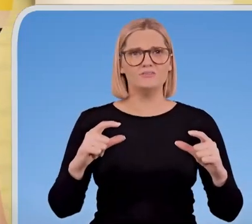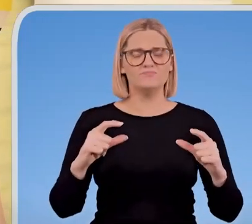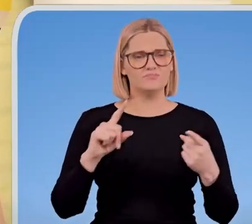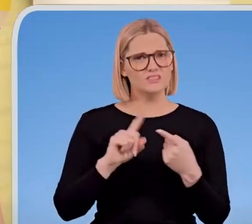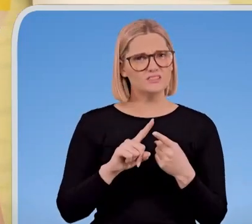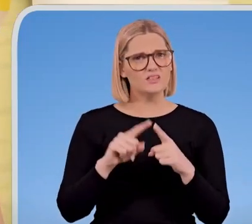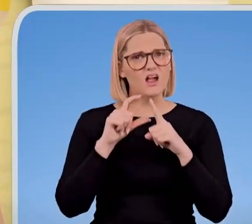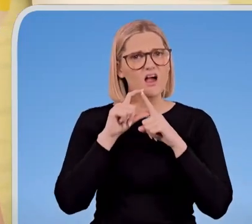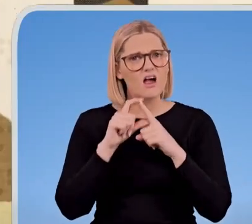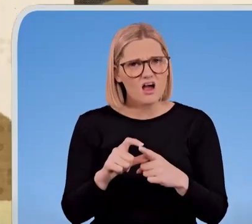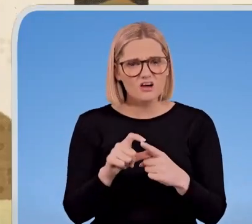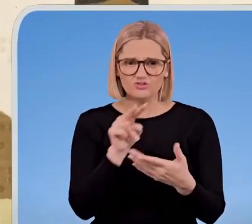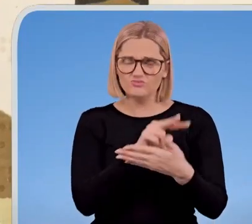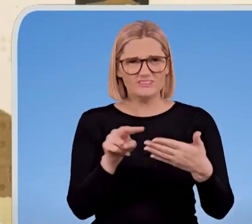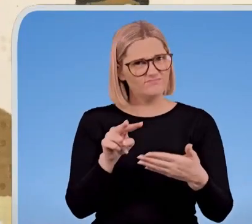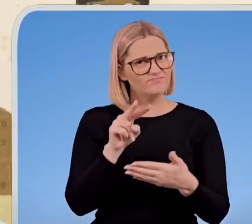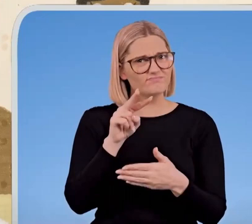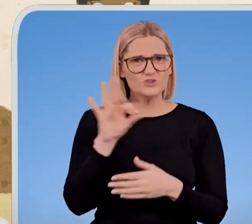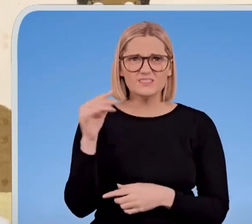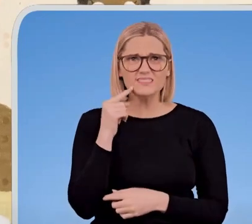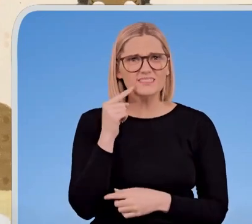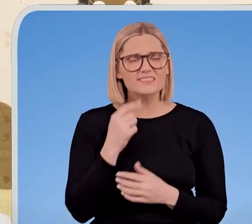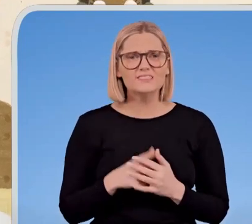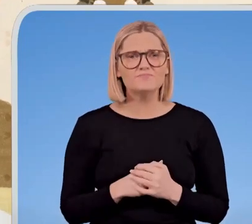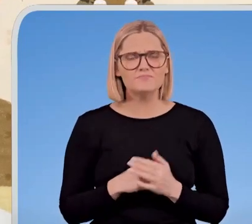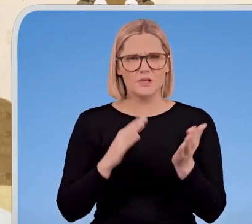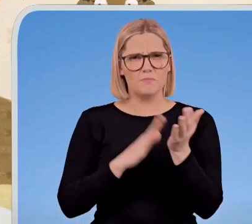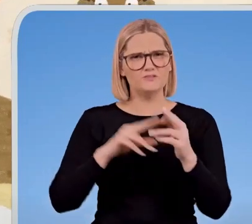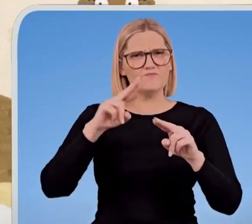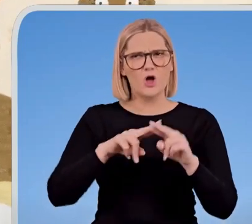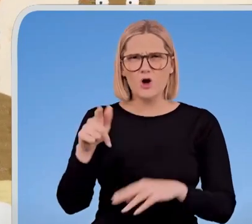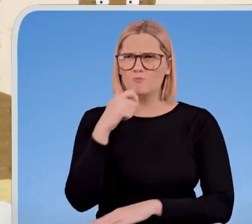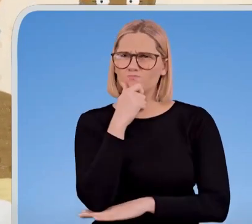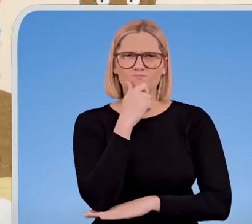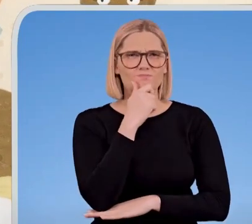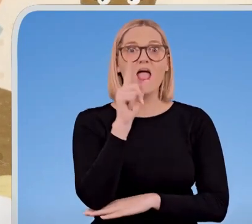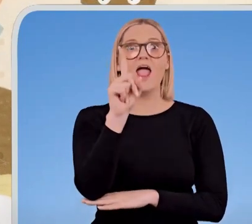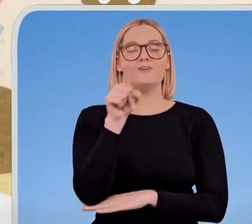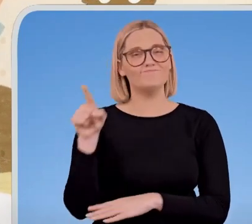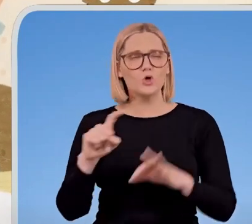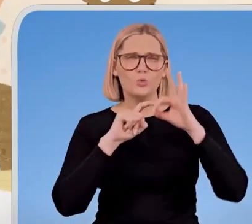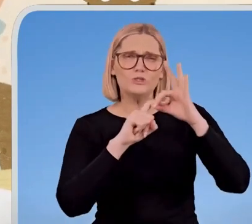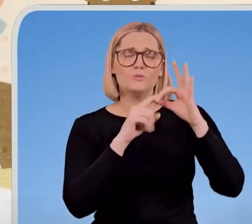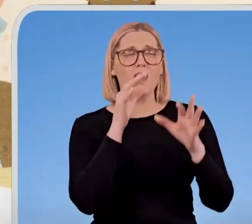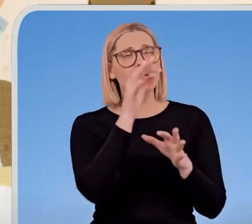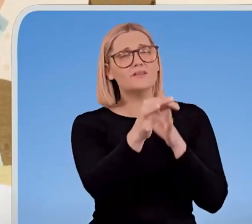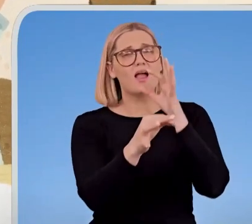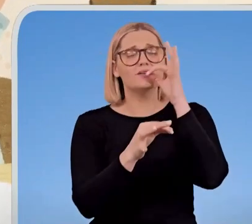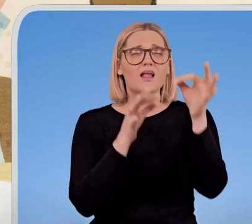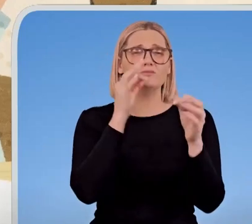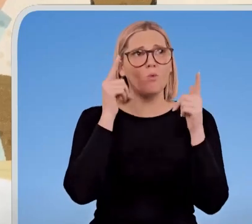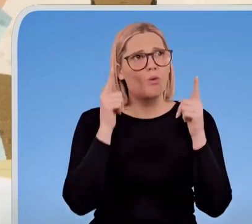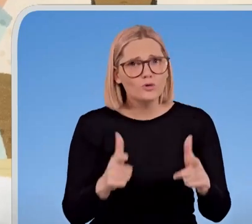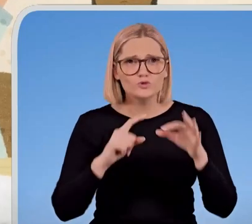to read. Matt came up with a plan. He asked his teachers questions. Lots of